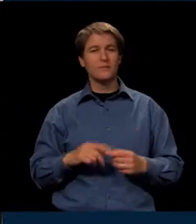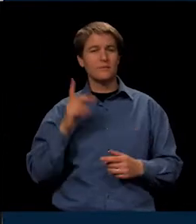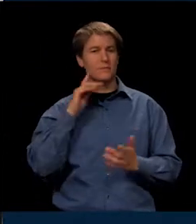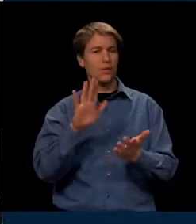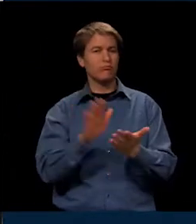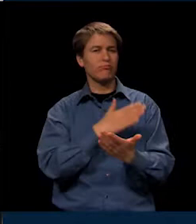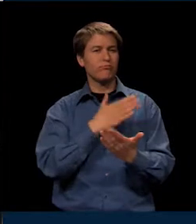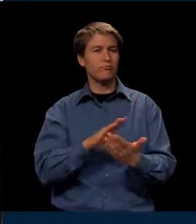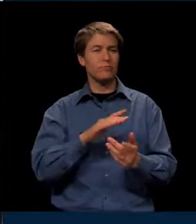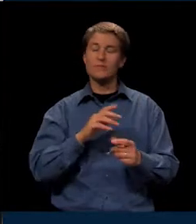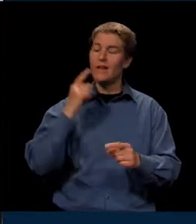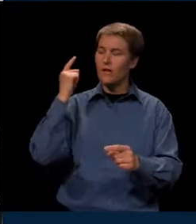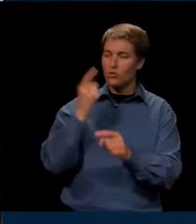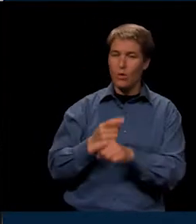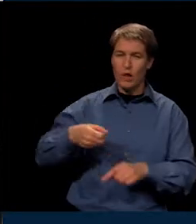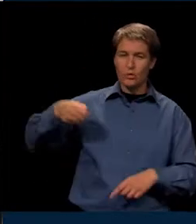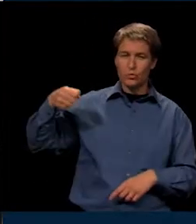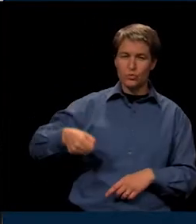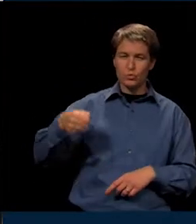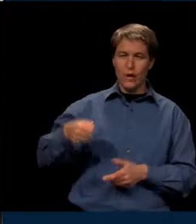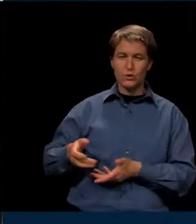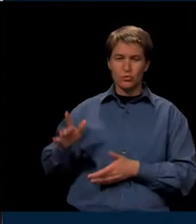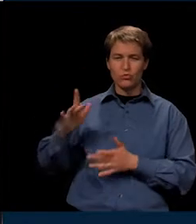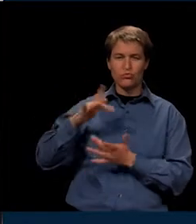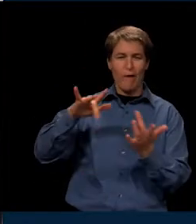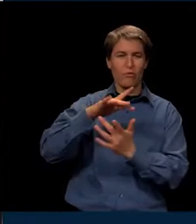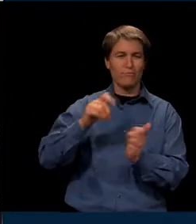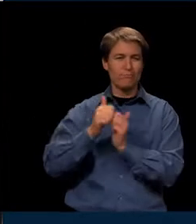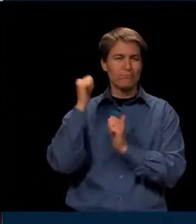That's right. These suitcases travel a long way.